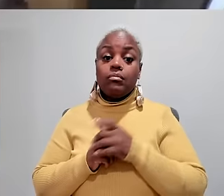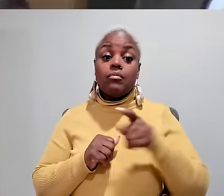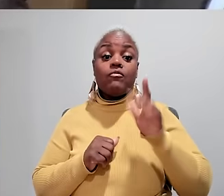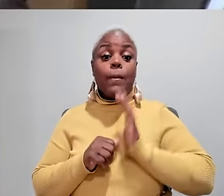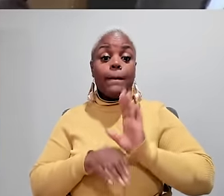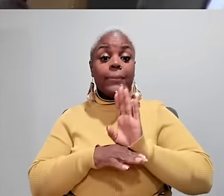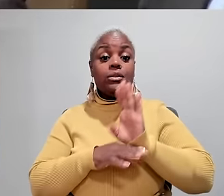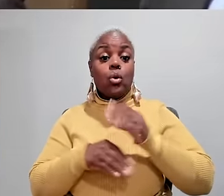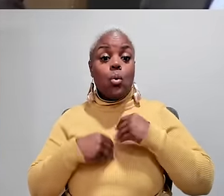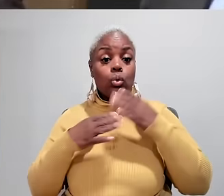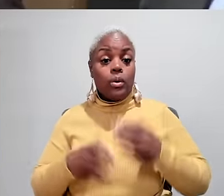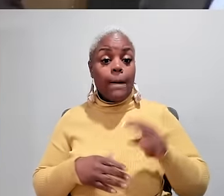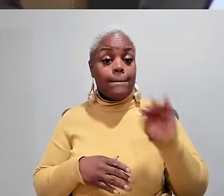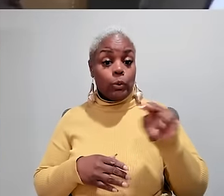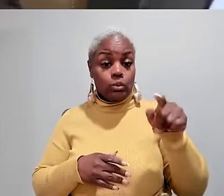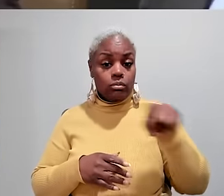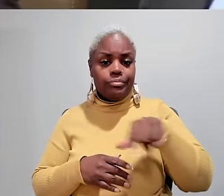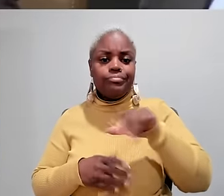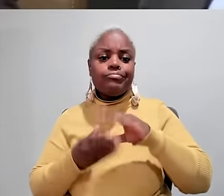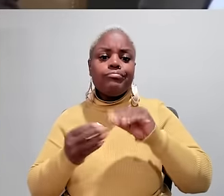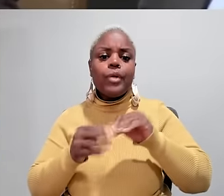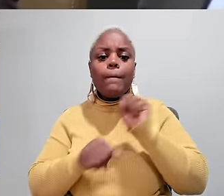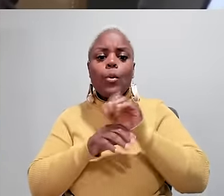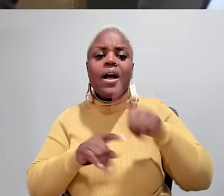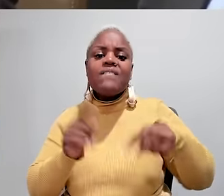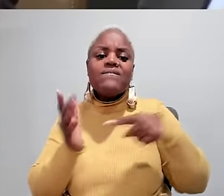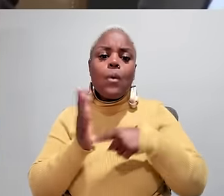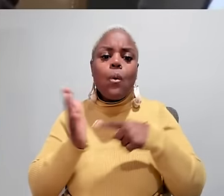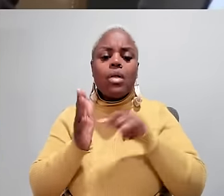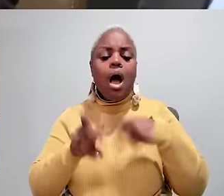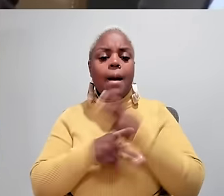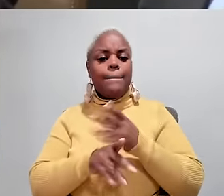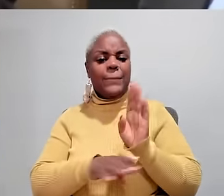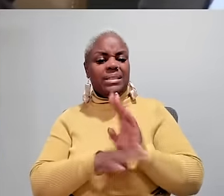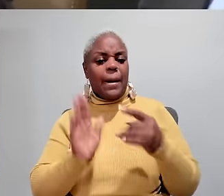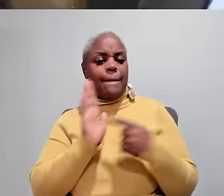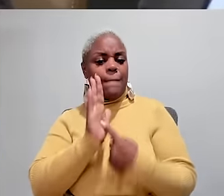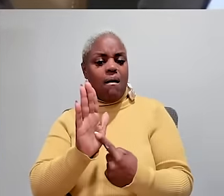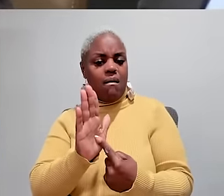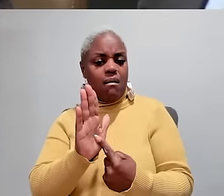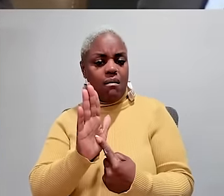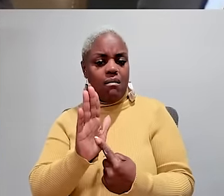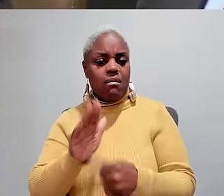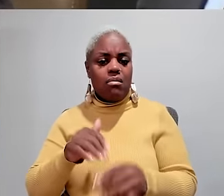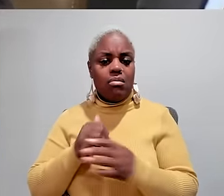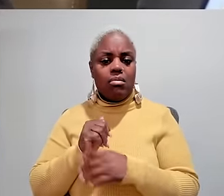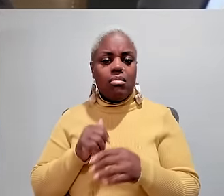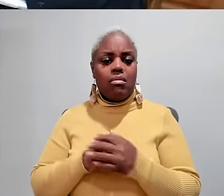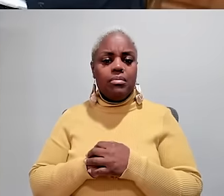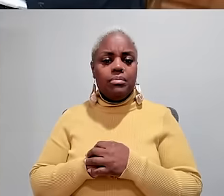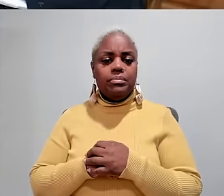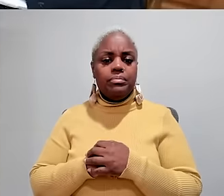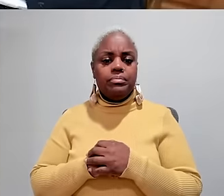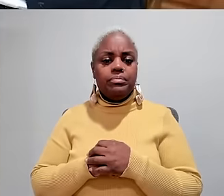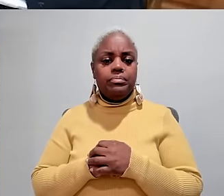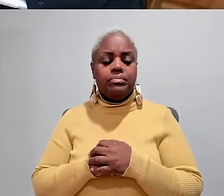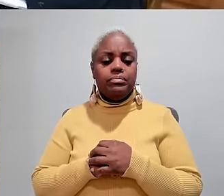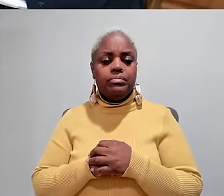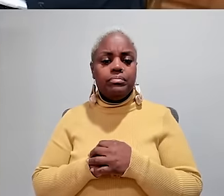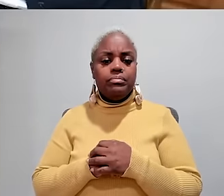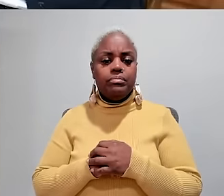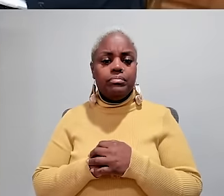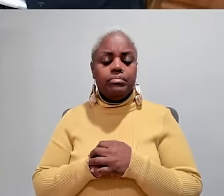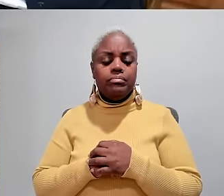getting. JARED But former business owner and Minnesota State Senator Paul Utke says most employers can't